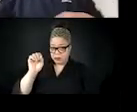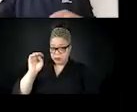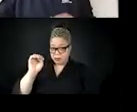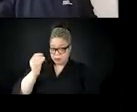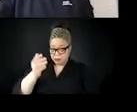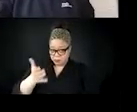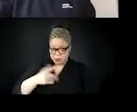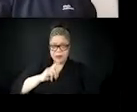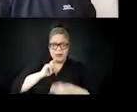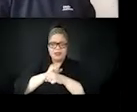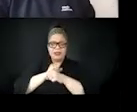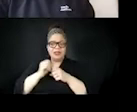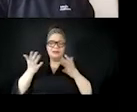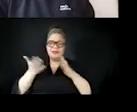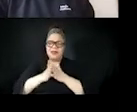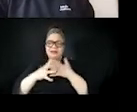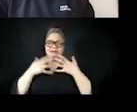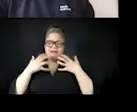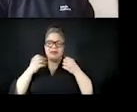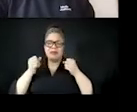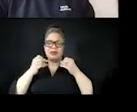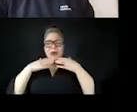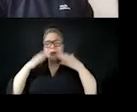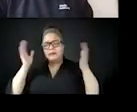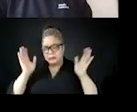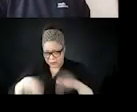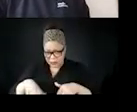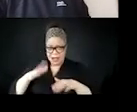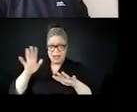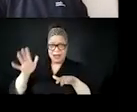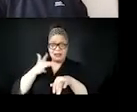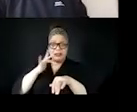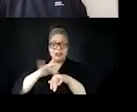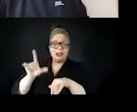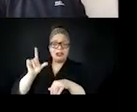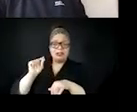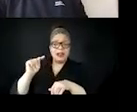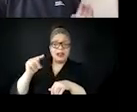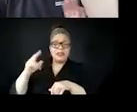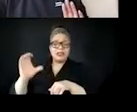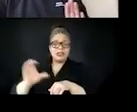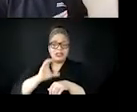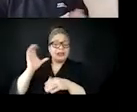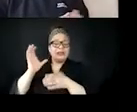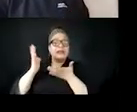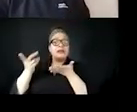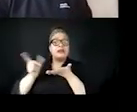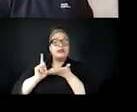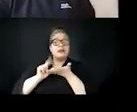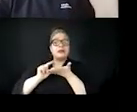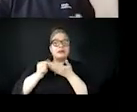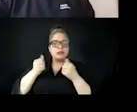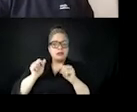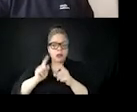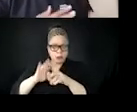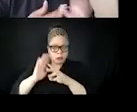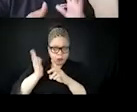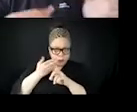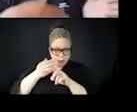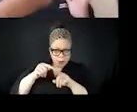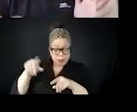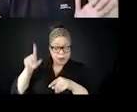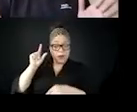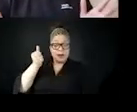ethics around publishing. So in 1910, the Kansas State Editorial Association try